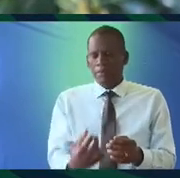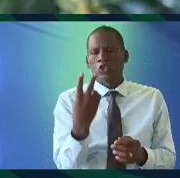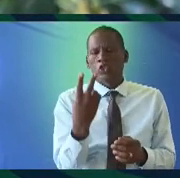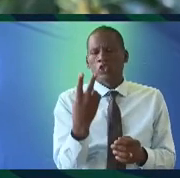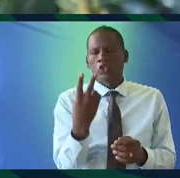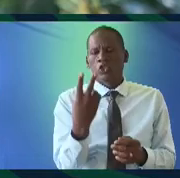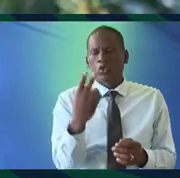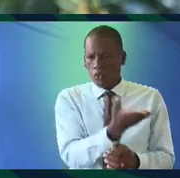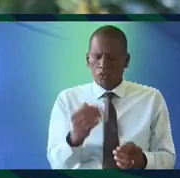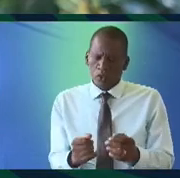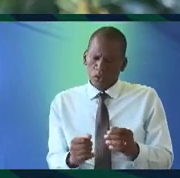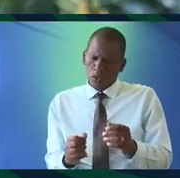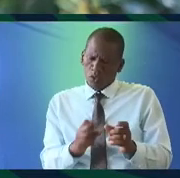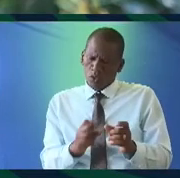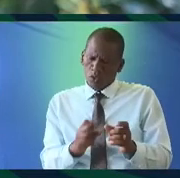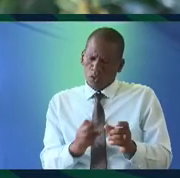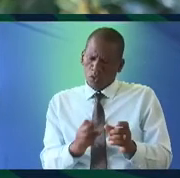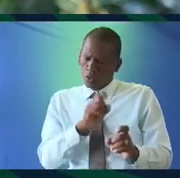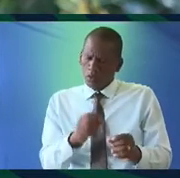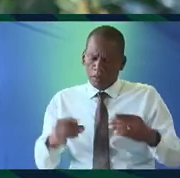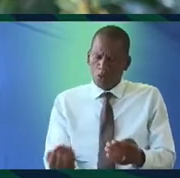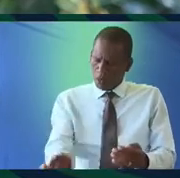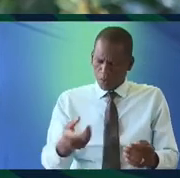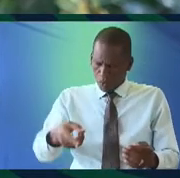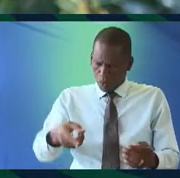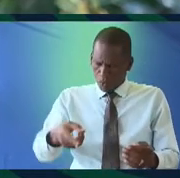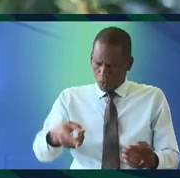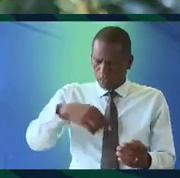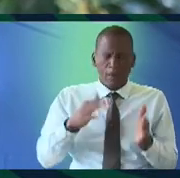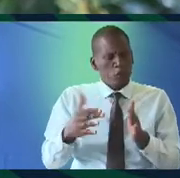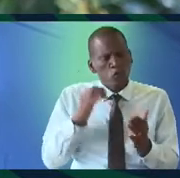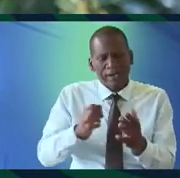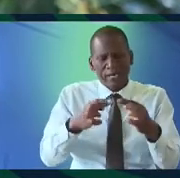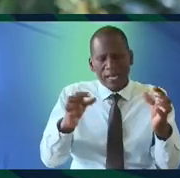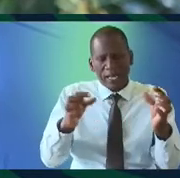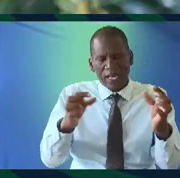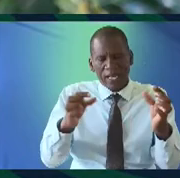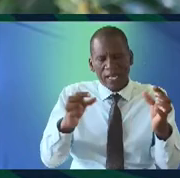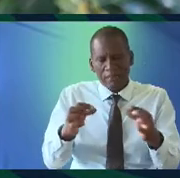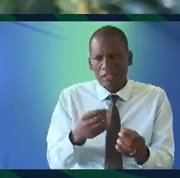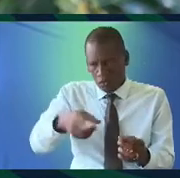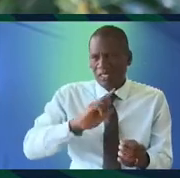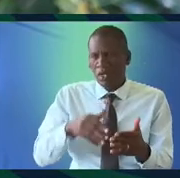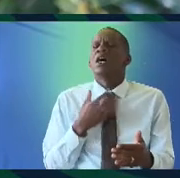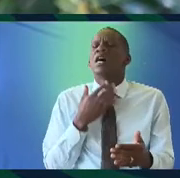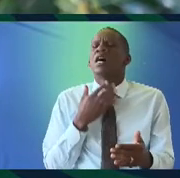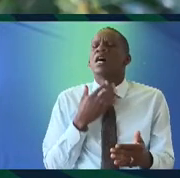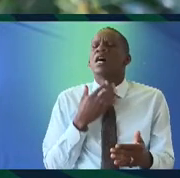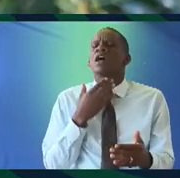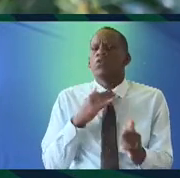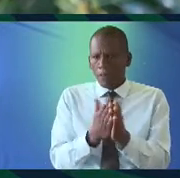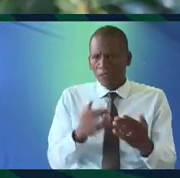by two of those inquiries because you know somebody calls or writes and says you know I want